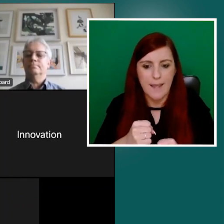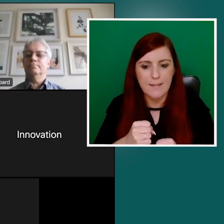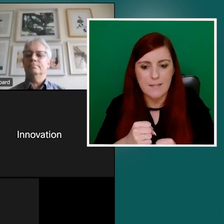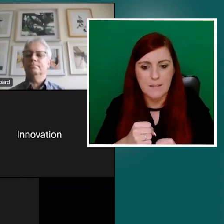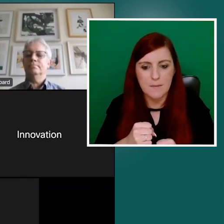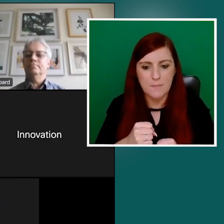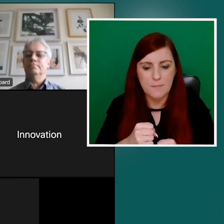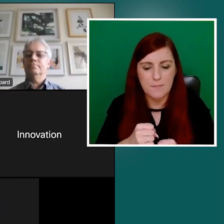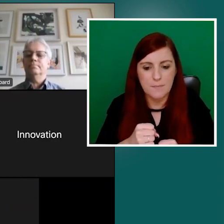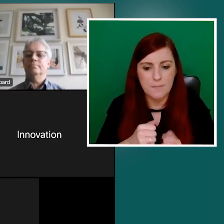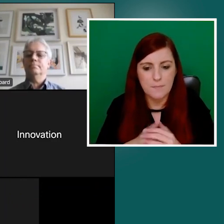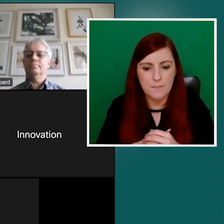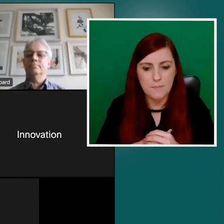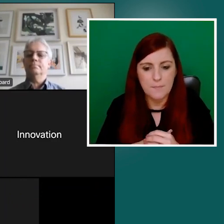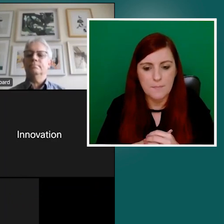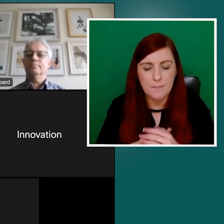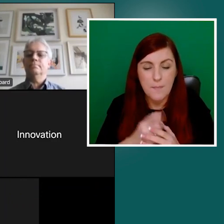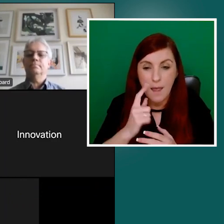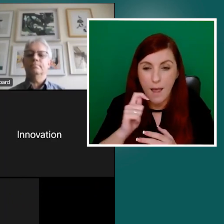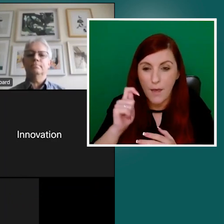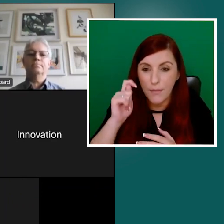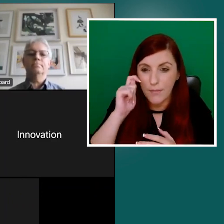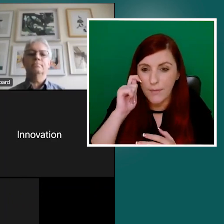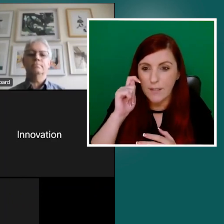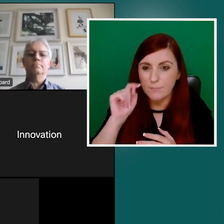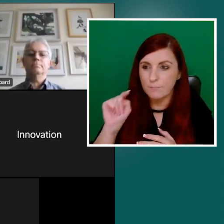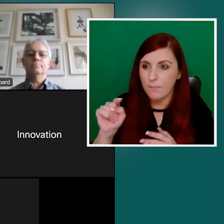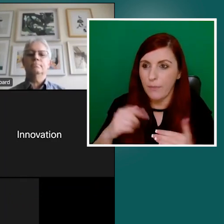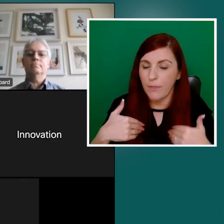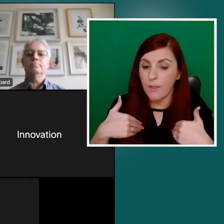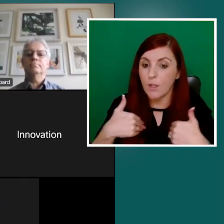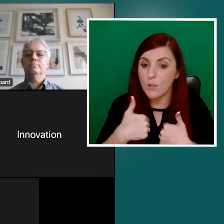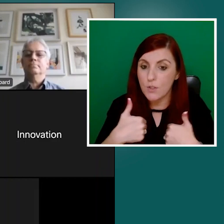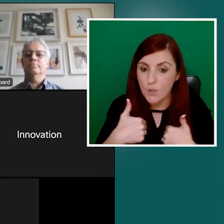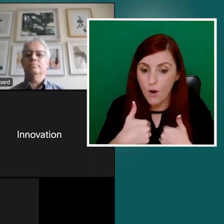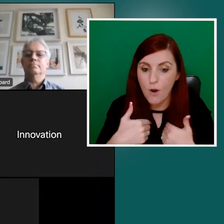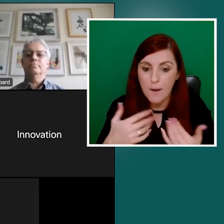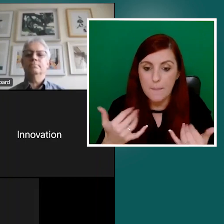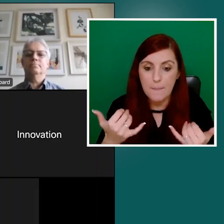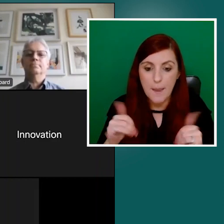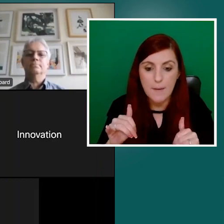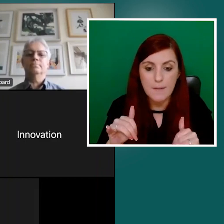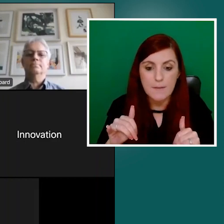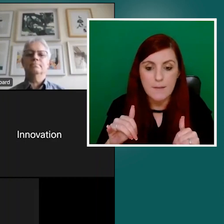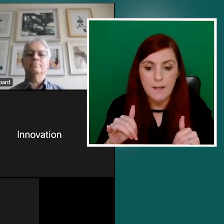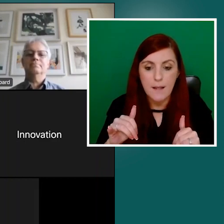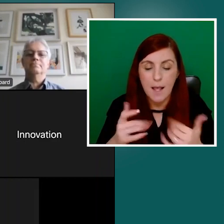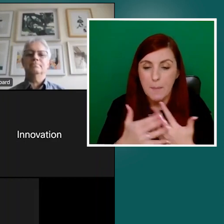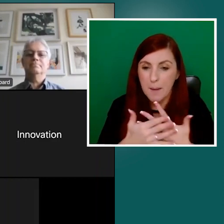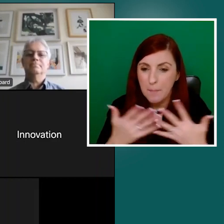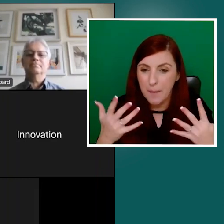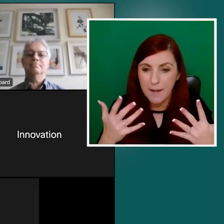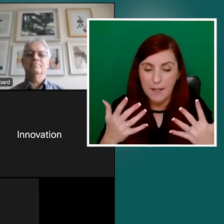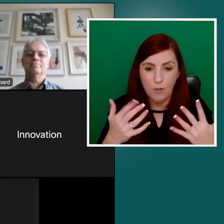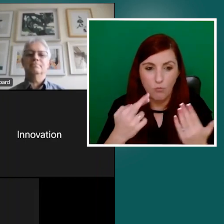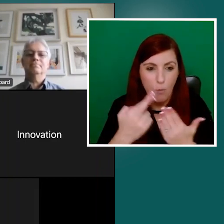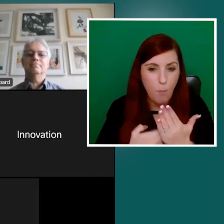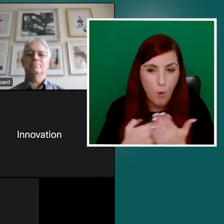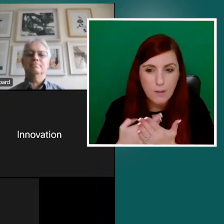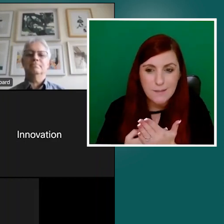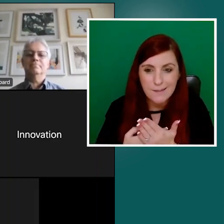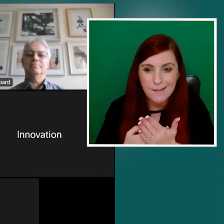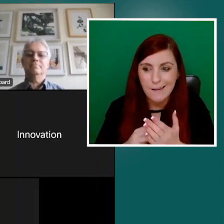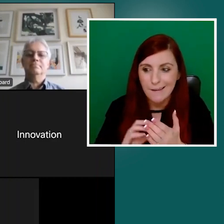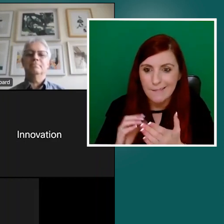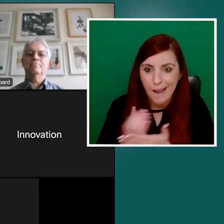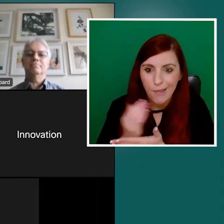concern, maybe I was articulating a minute ago that like many reports that might gather dust, I'm not overly troubled by, because I think even judging by the response